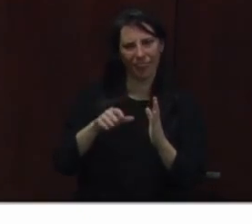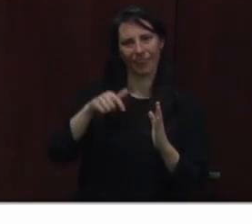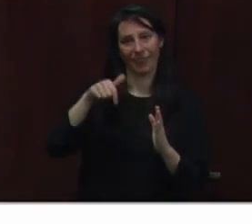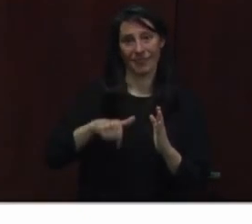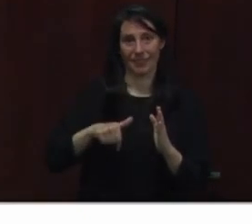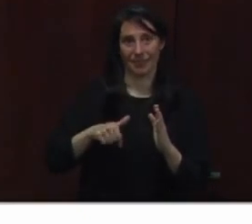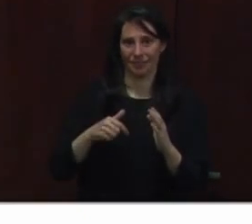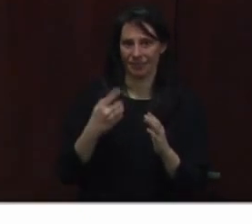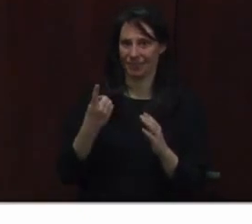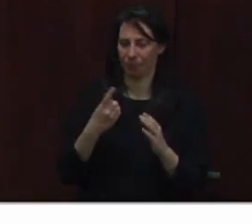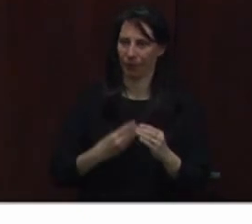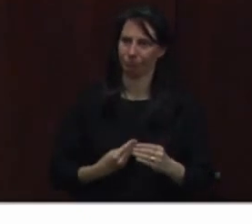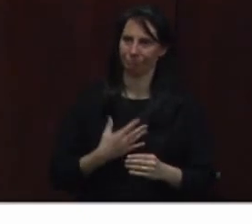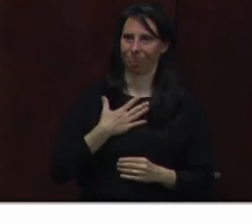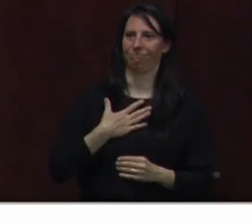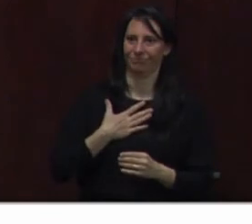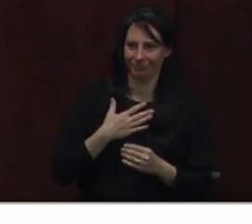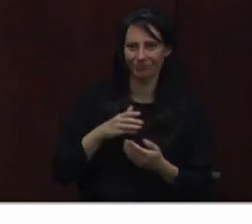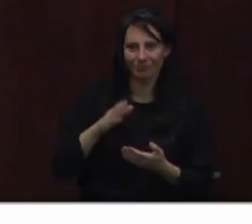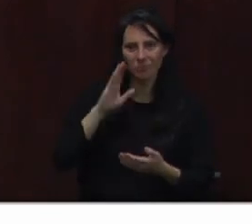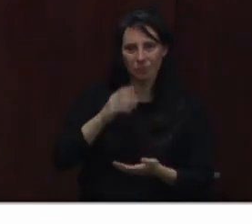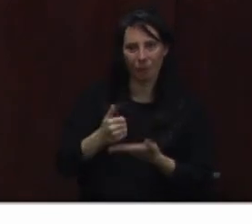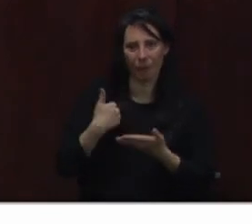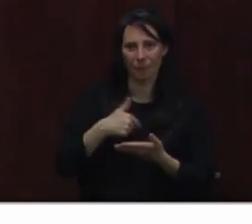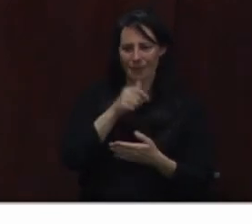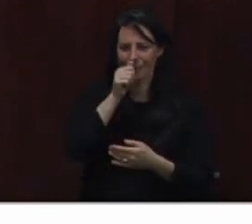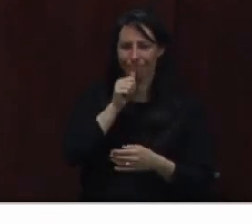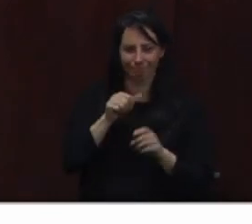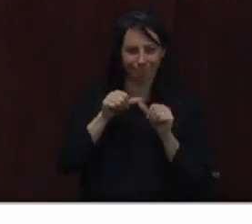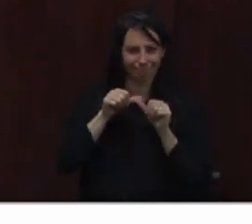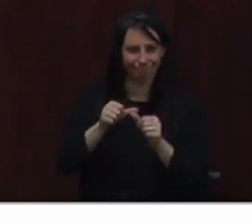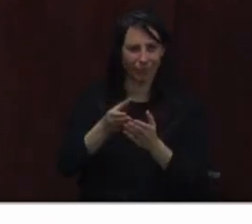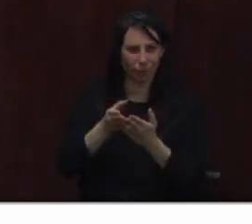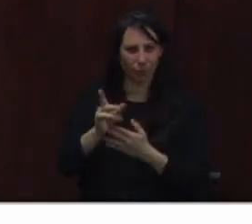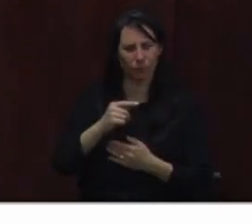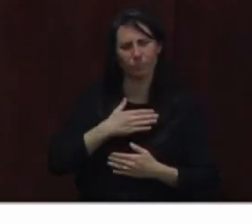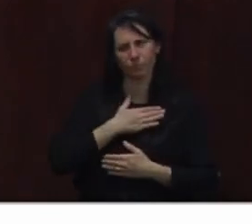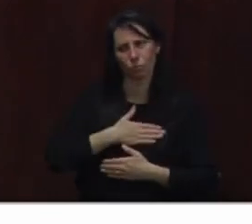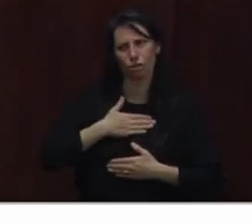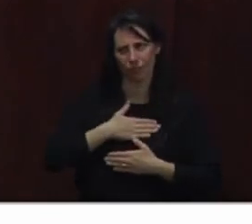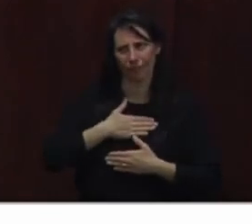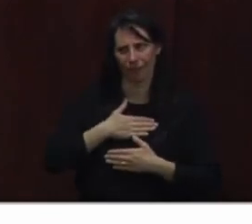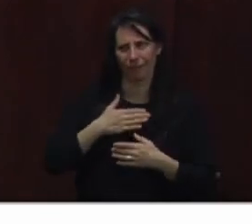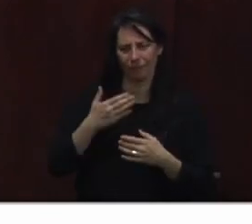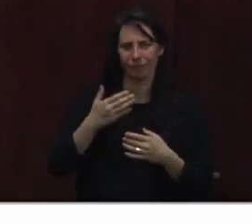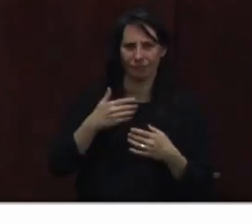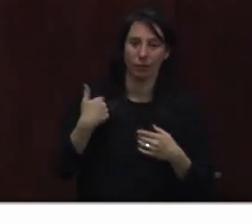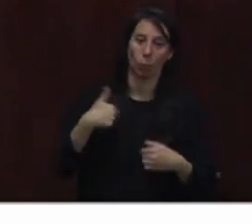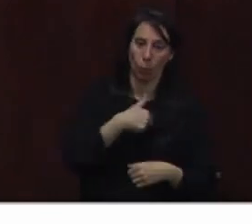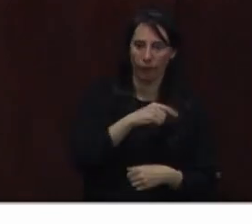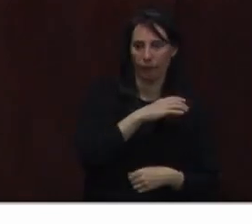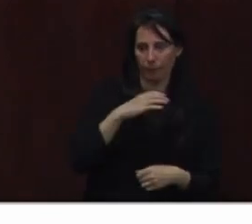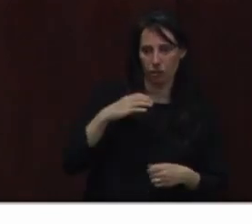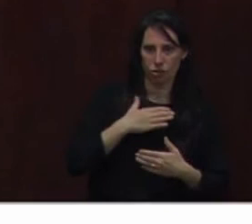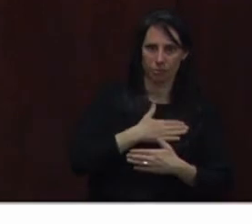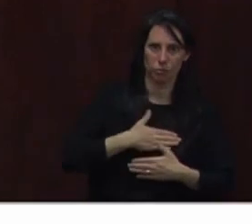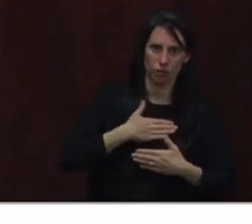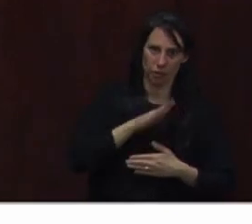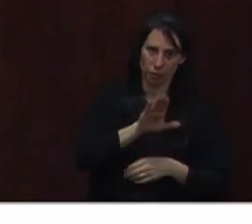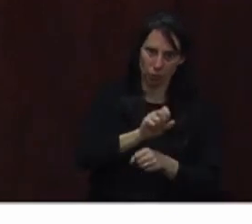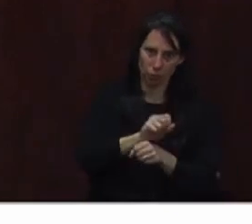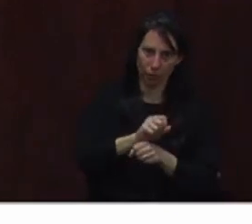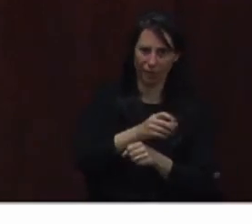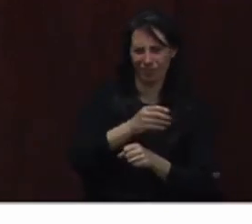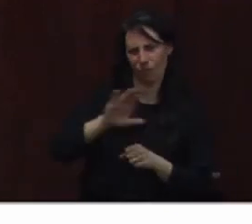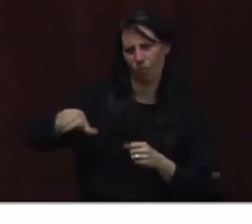through this. So we sincerely appreciate it. I know not just the board, but on behalf of the whole community. So thank you all very, very much. Thank